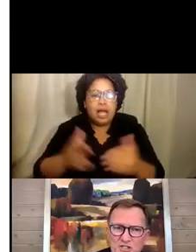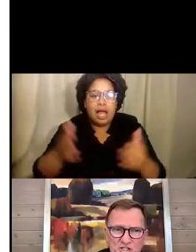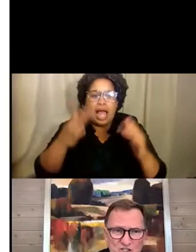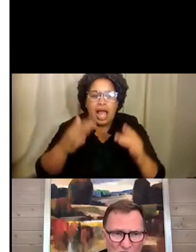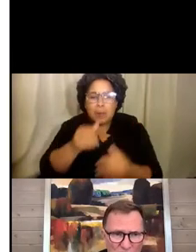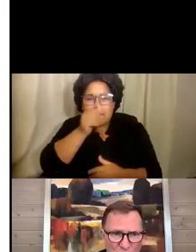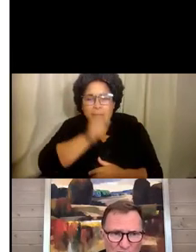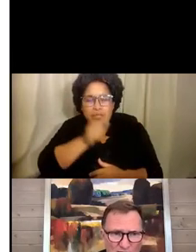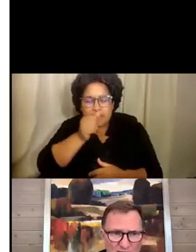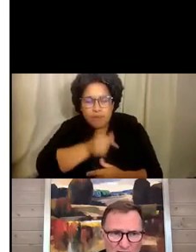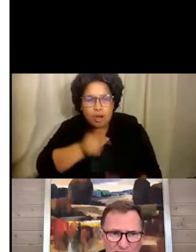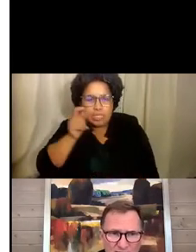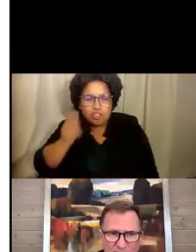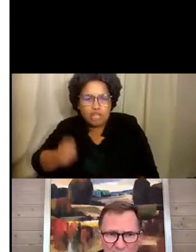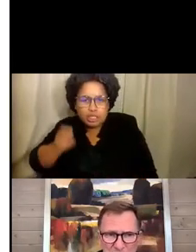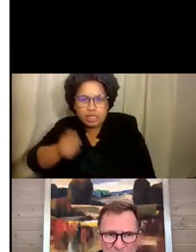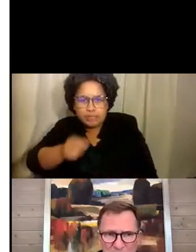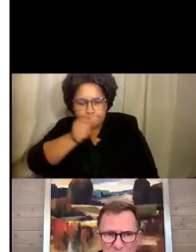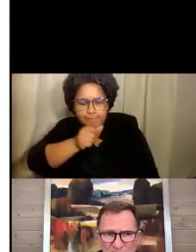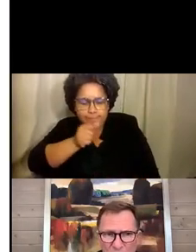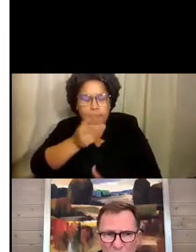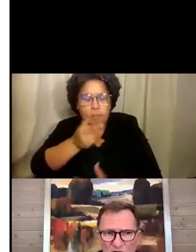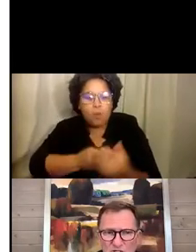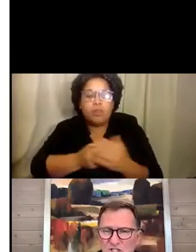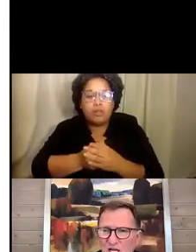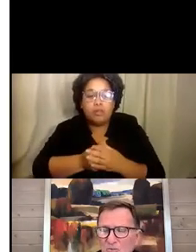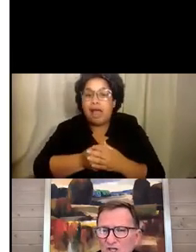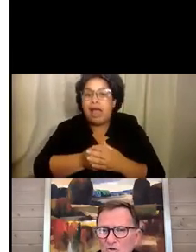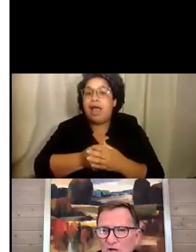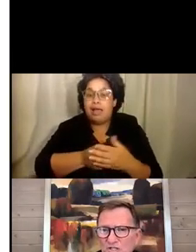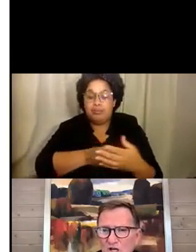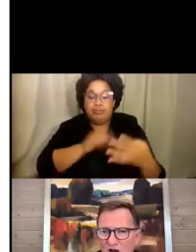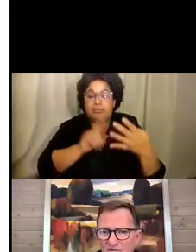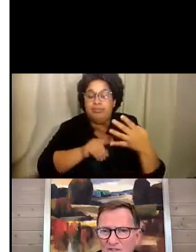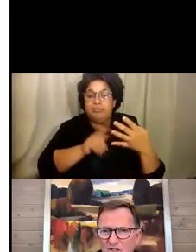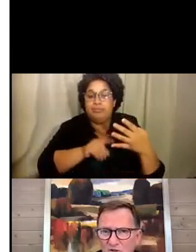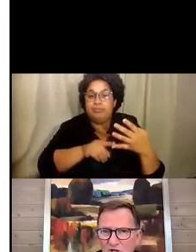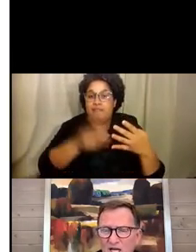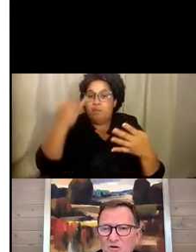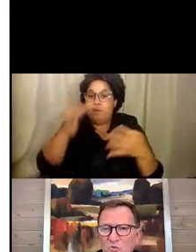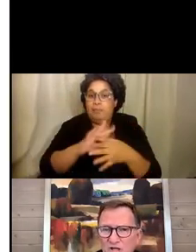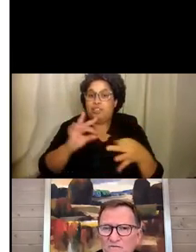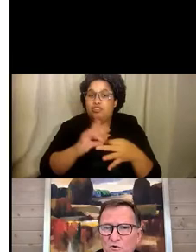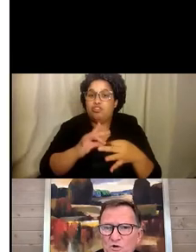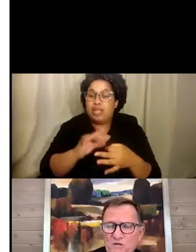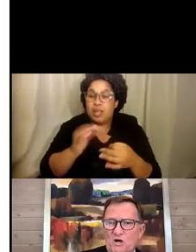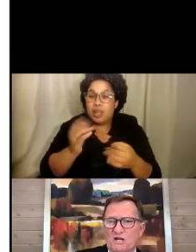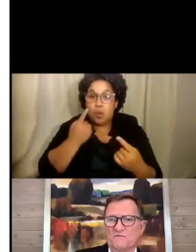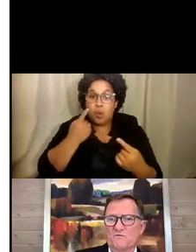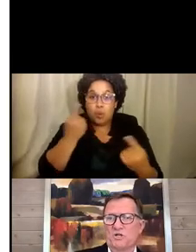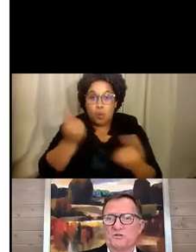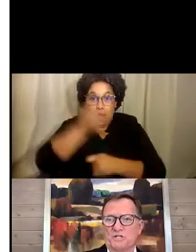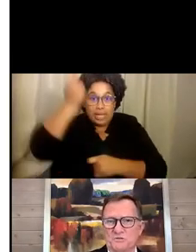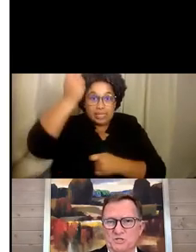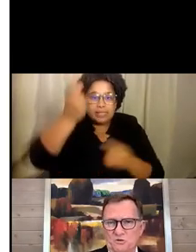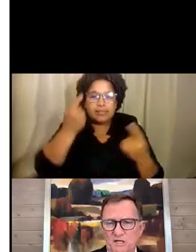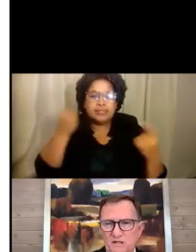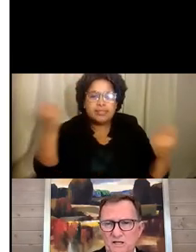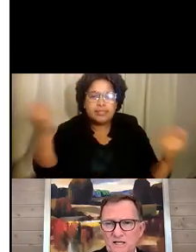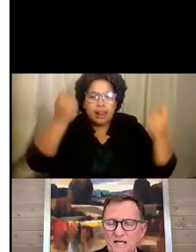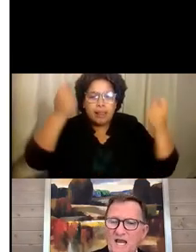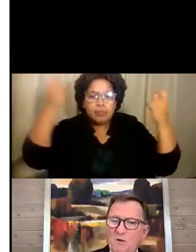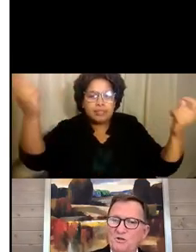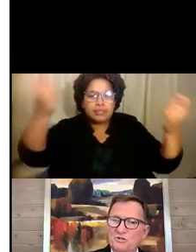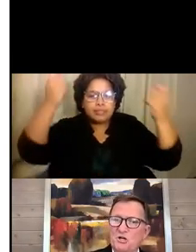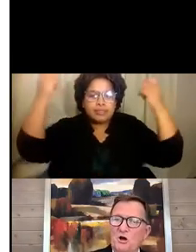and adjust along the way. And as I mentioned before, celebrate the wins often and early and reinforce the positive work your team's doing.